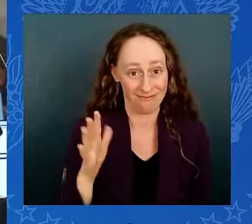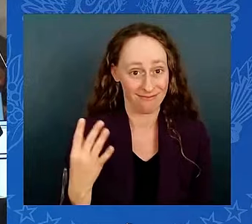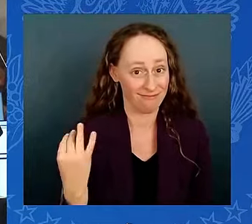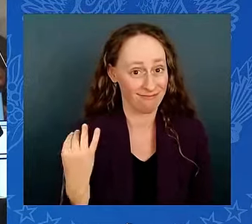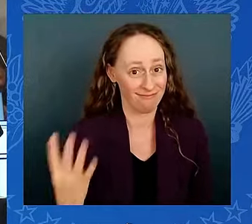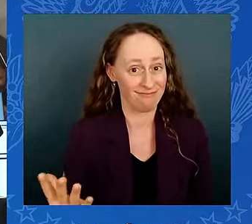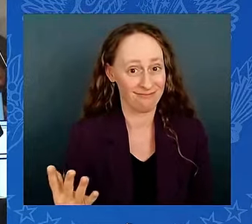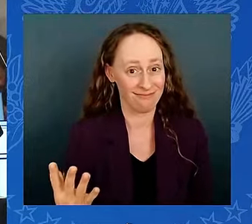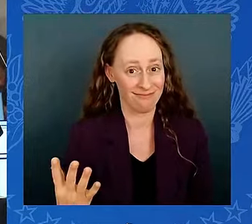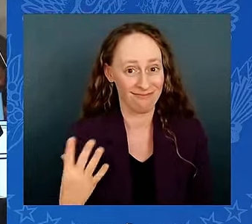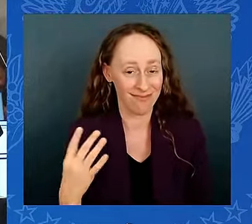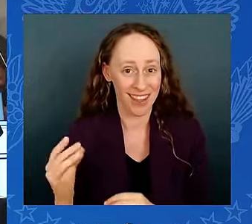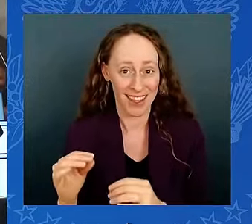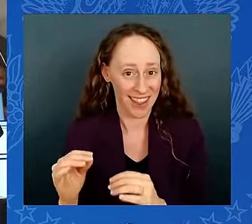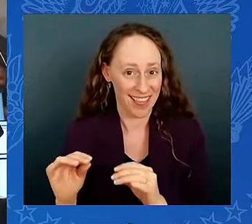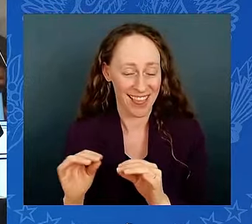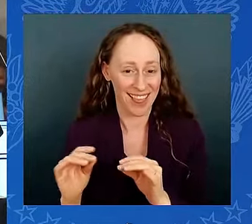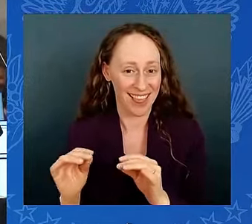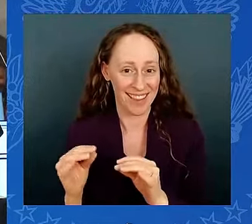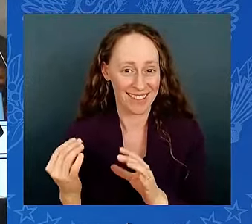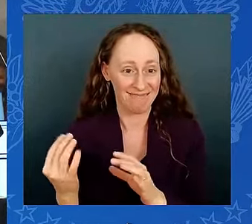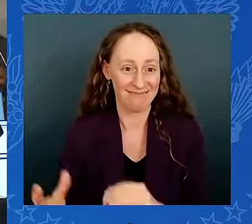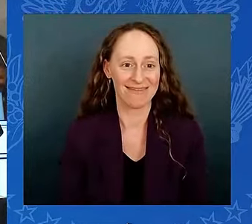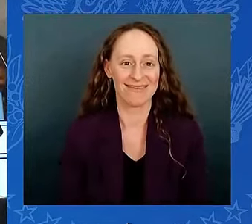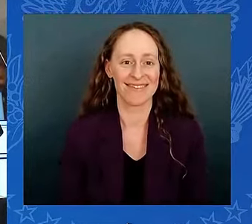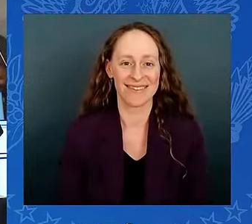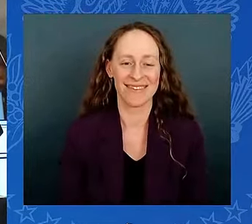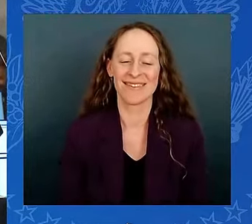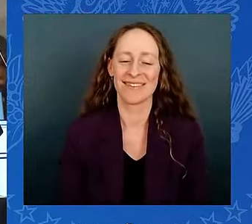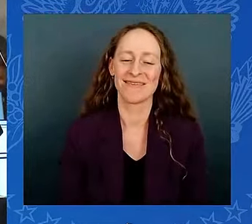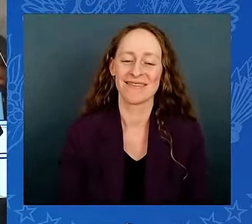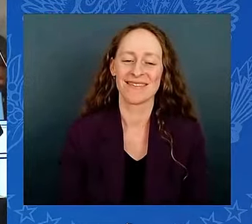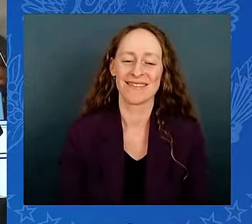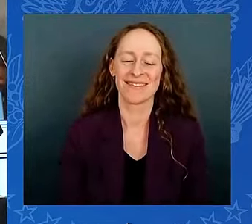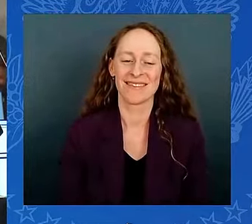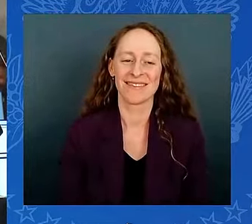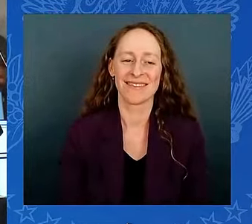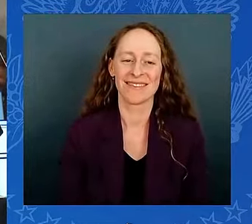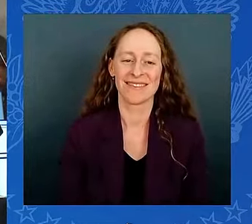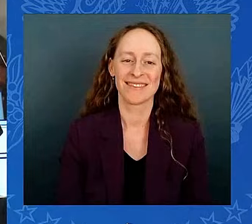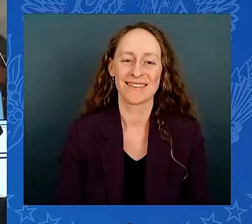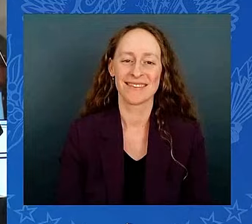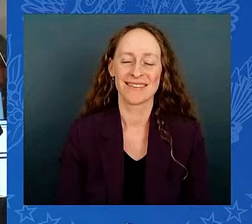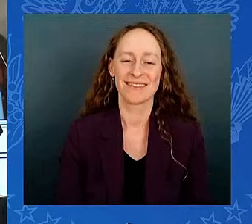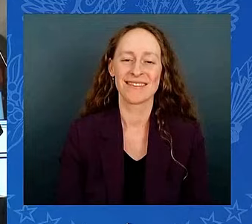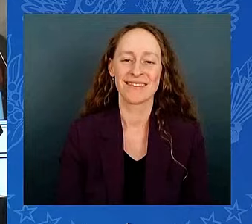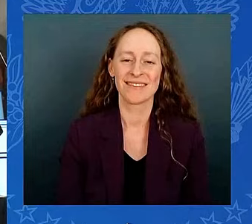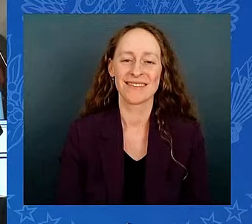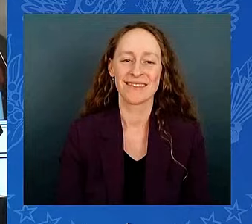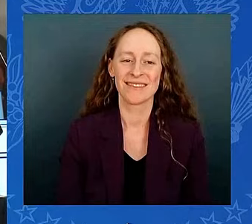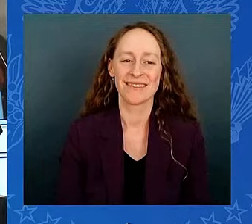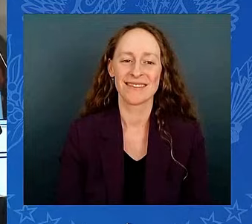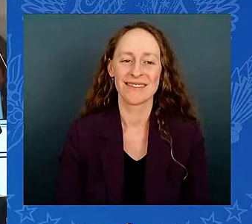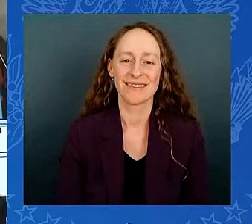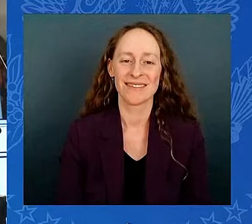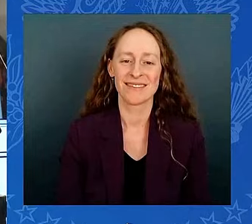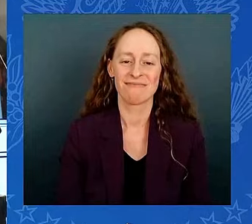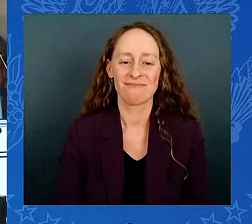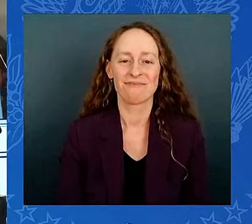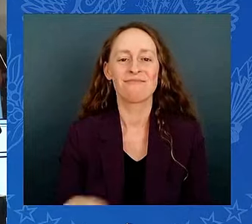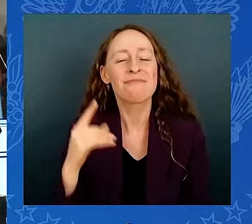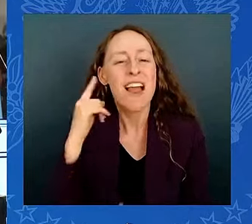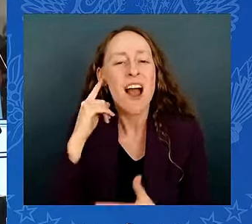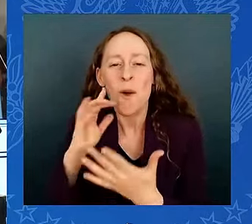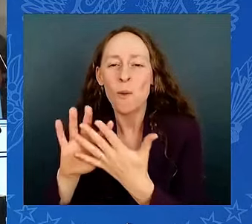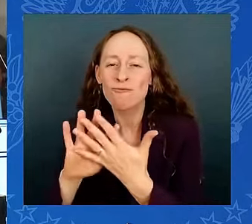This guy does everything. By getting in the elevator. He's operating the elevator. I tell you, that's what I call full service,